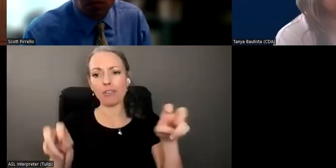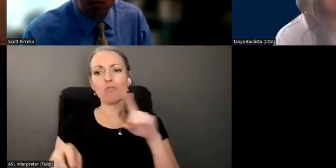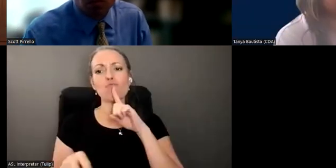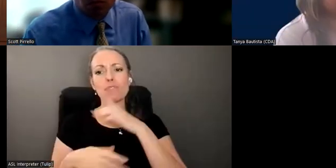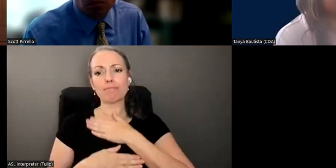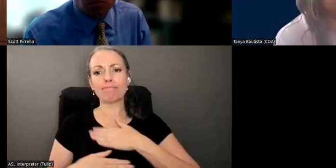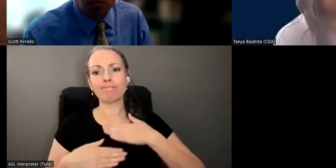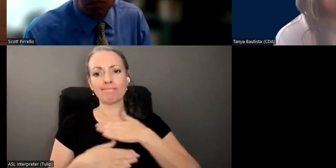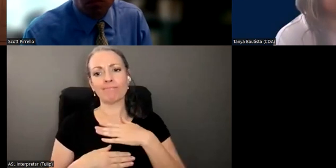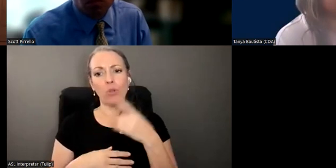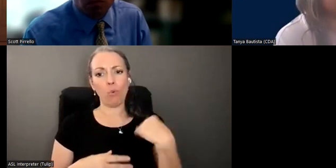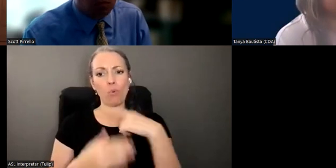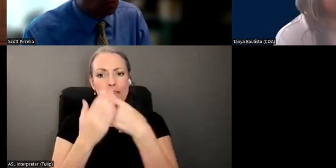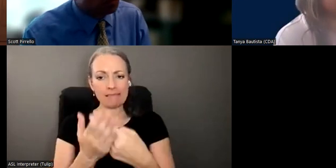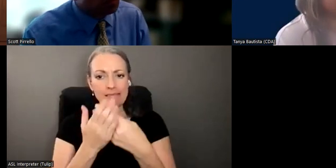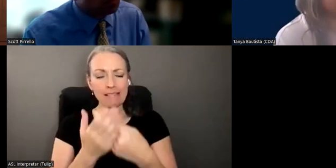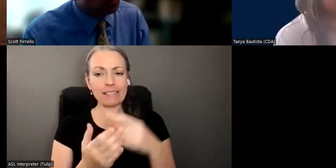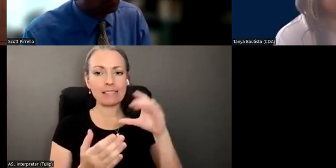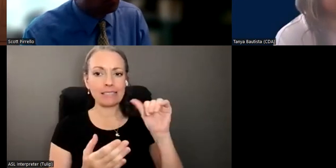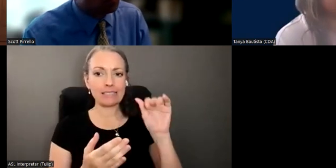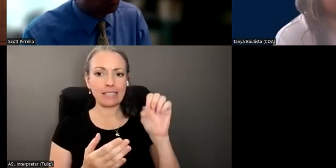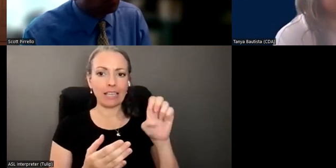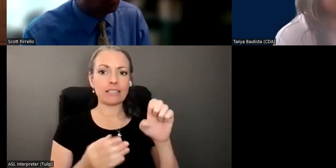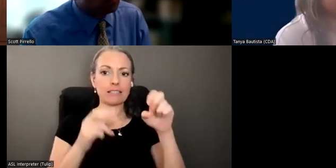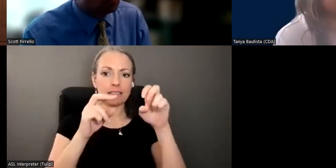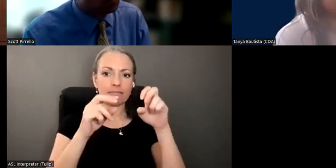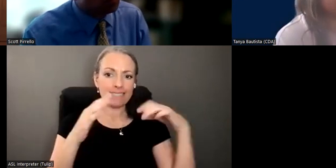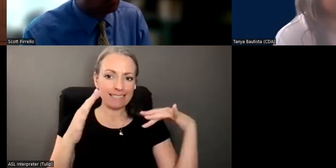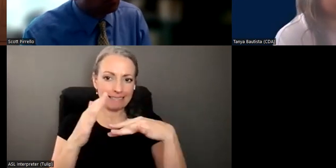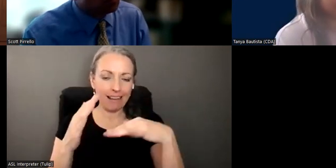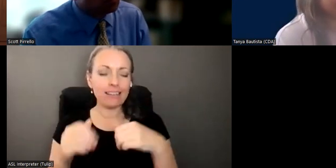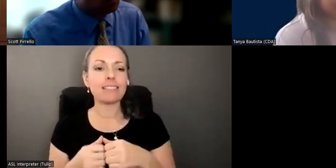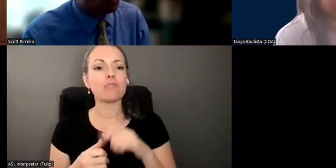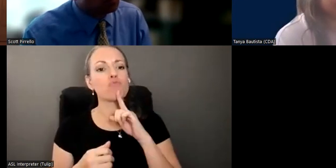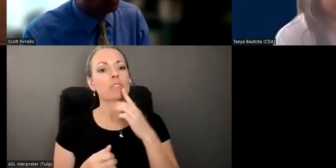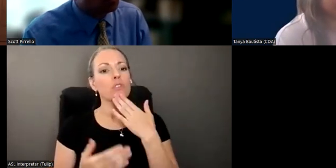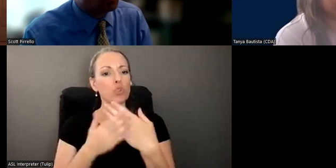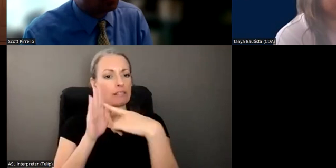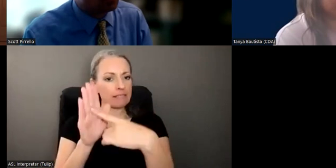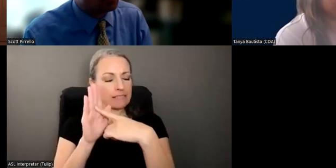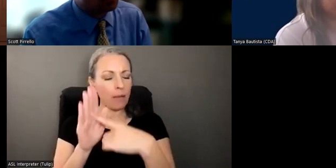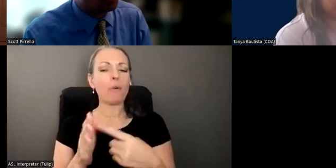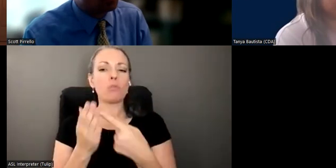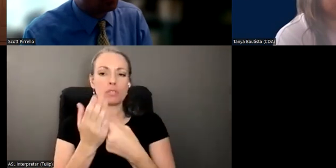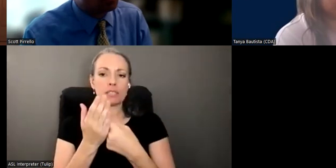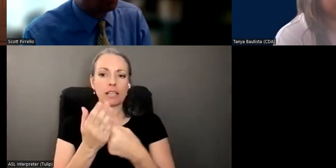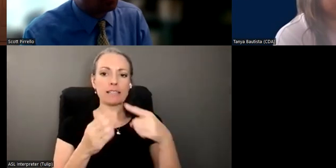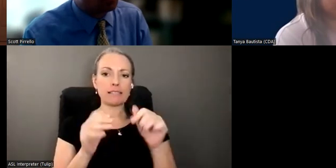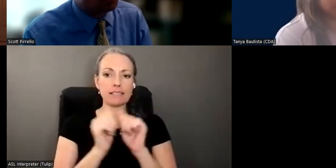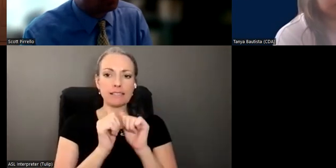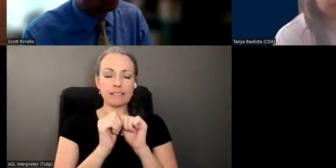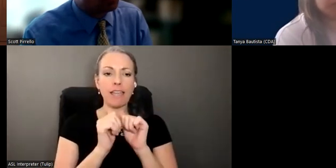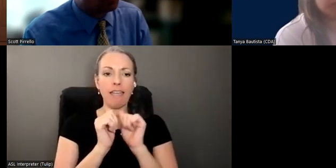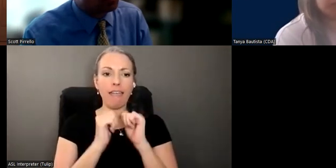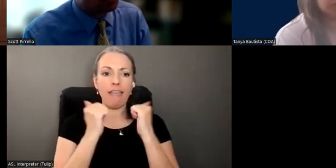uh, us going over these case studies. I think it's really important to look at these like real world examples and, and discuss how these agencies work together to